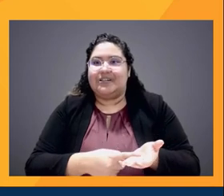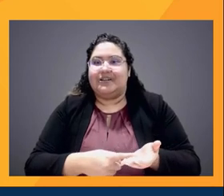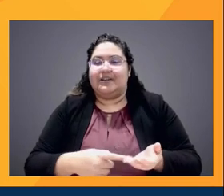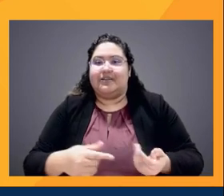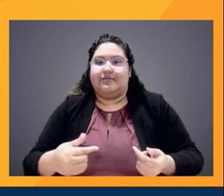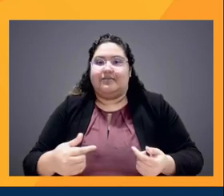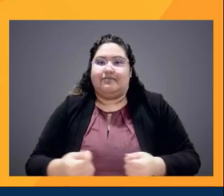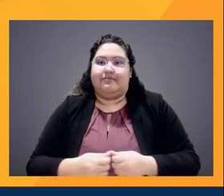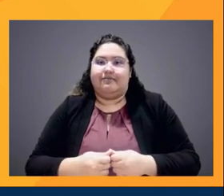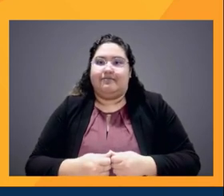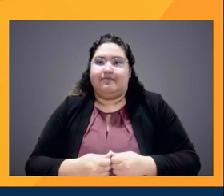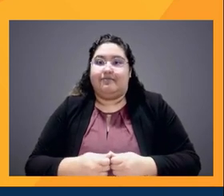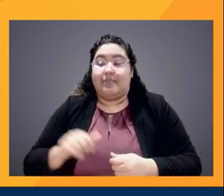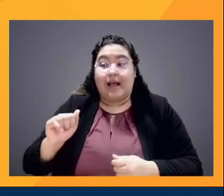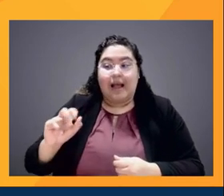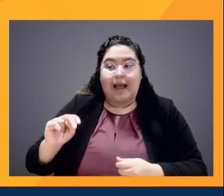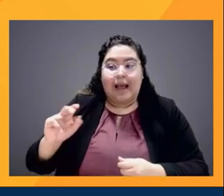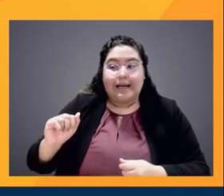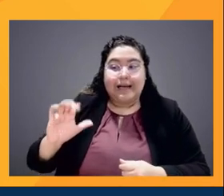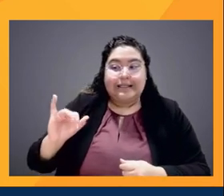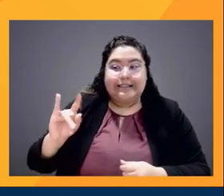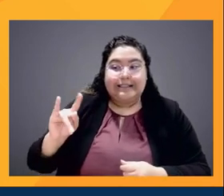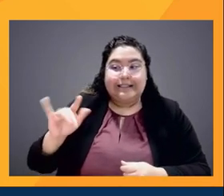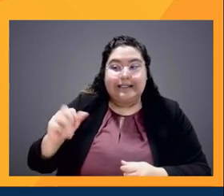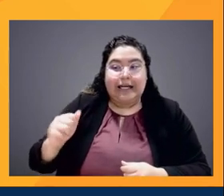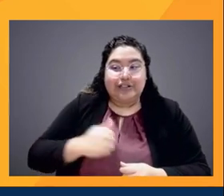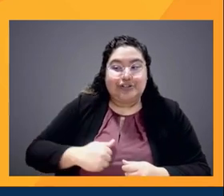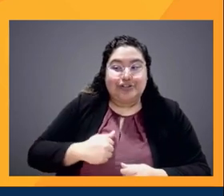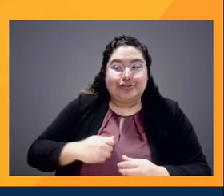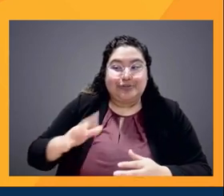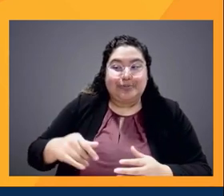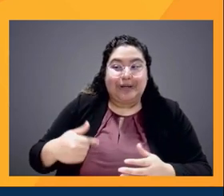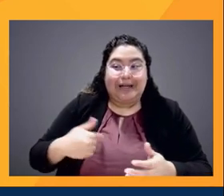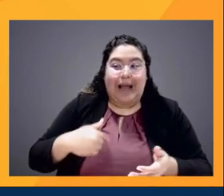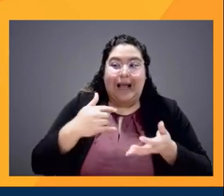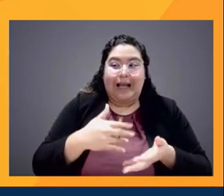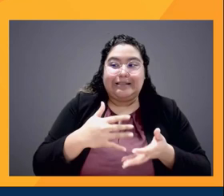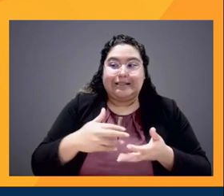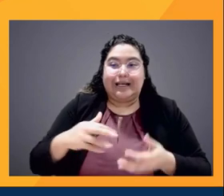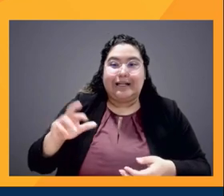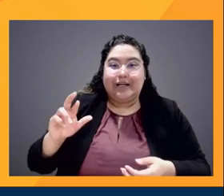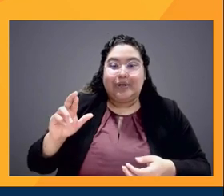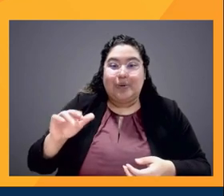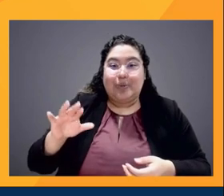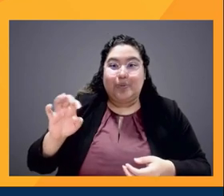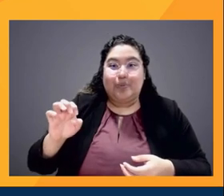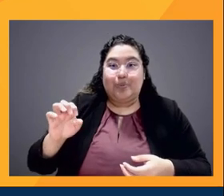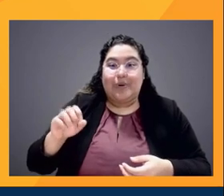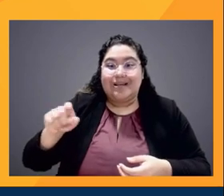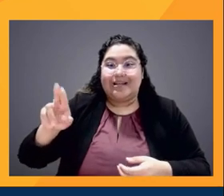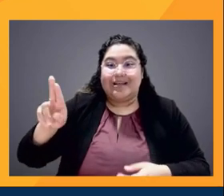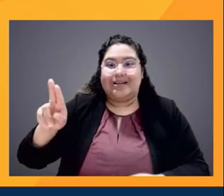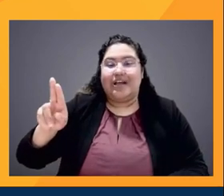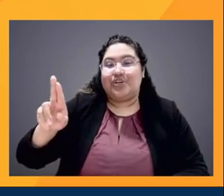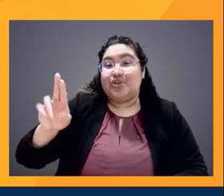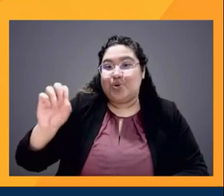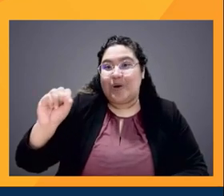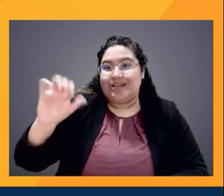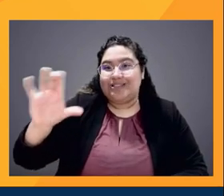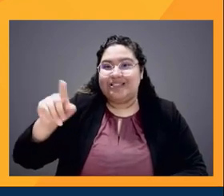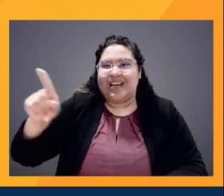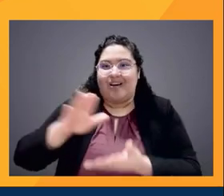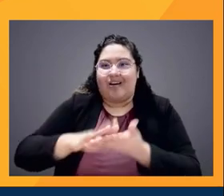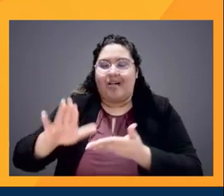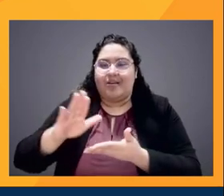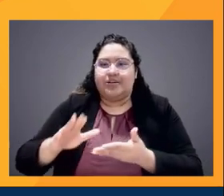I hope you don't hold this against me, but I studied Rice in college at USC many years ago when I was studying